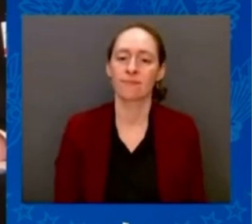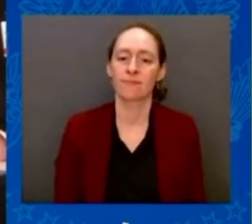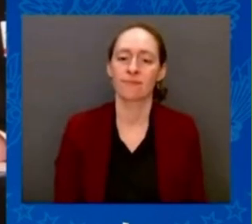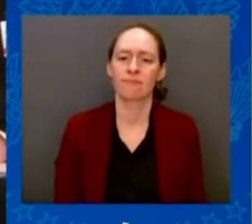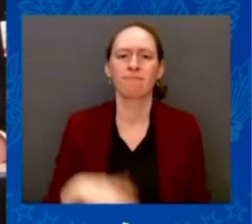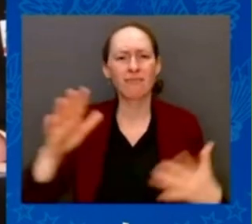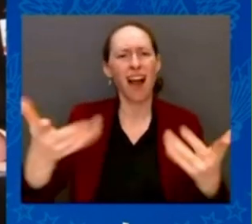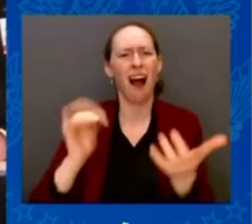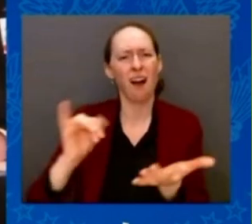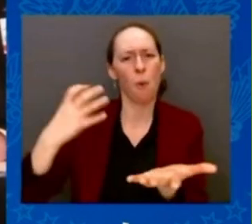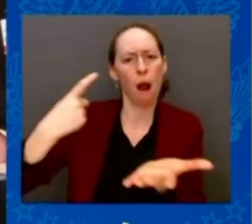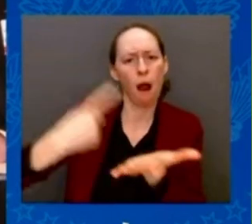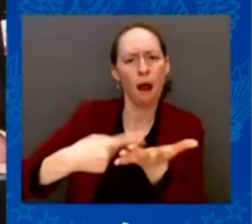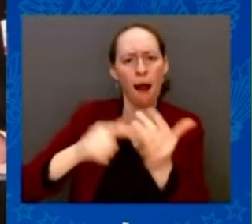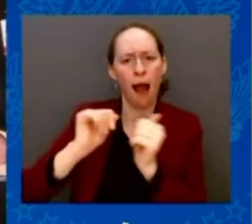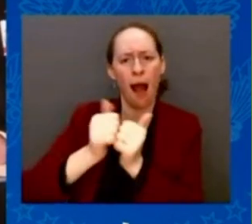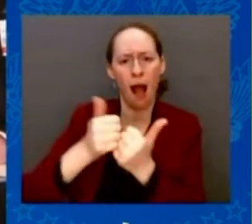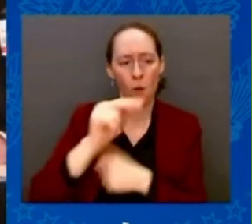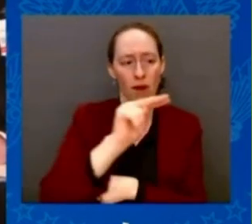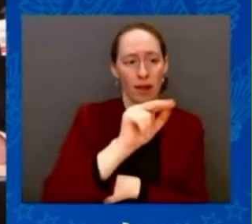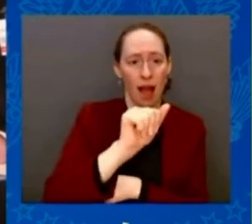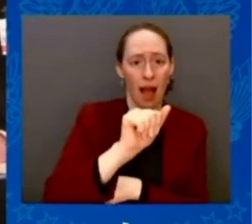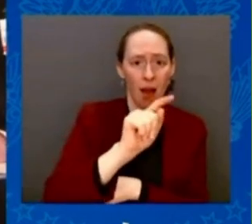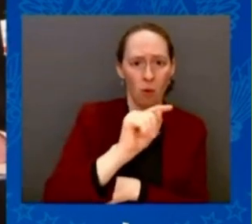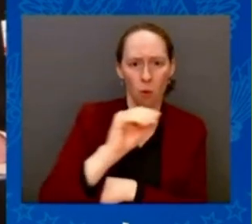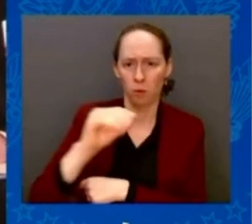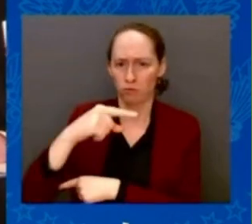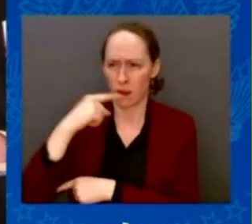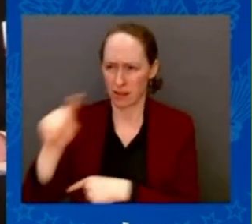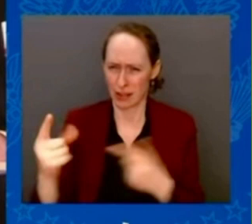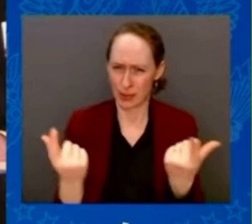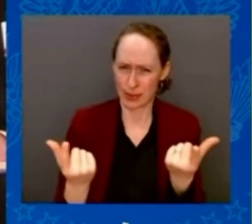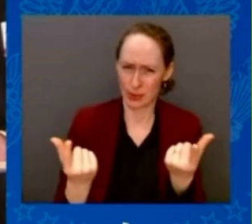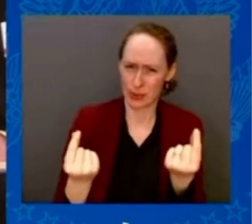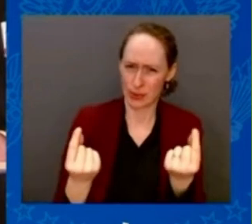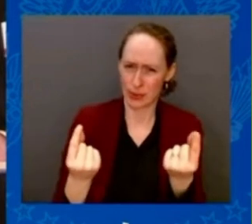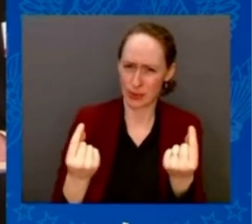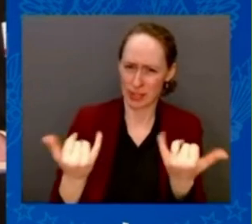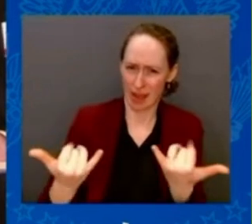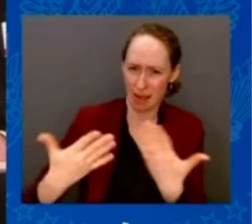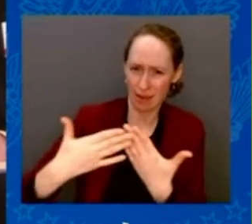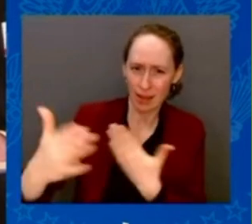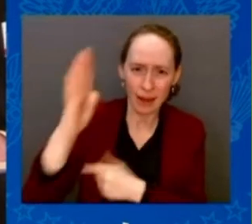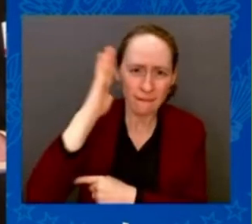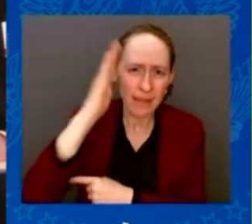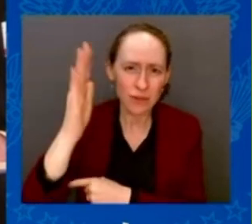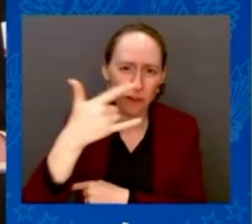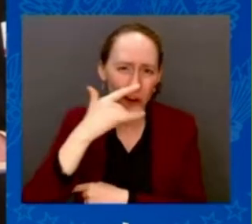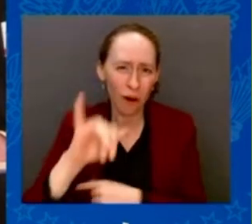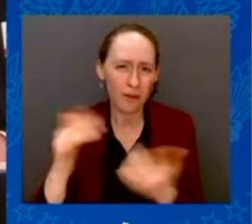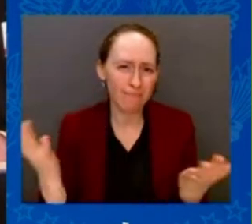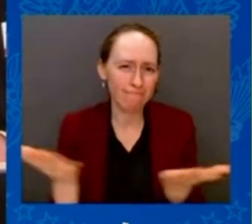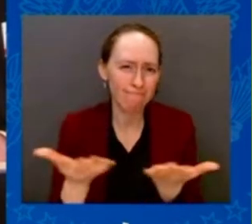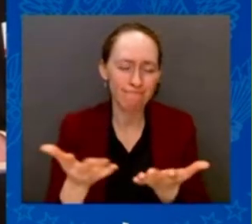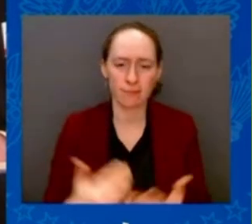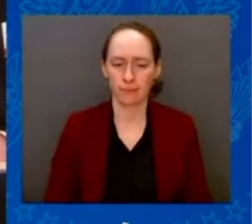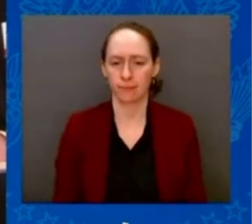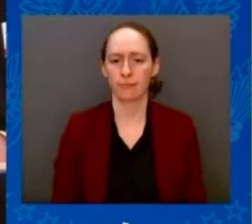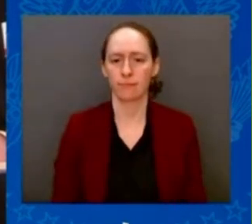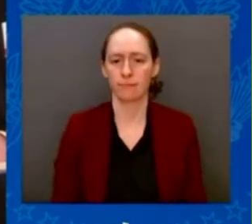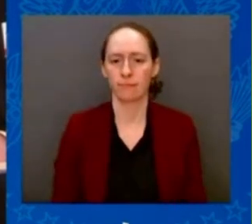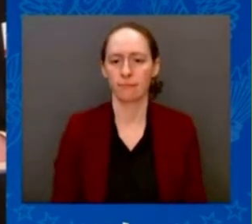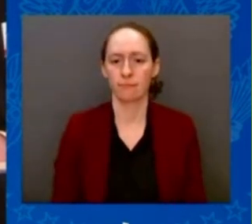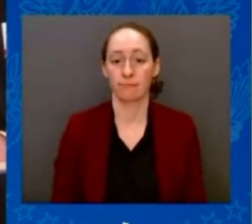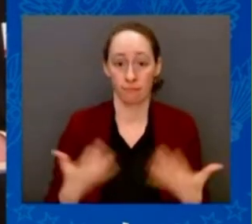discuss today, but also in B9 summit in Bratislava in June and in Vilnius in July. Thank you, President